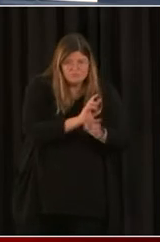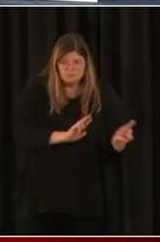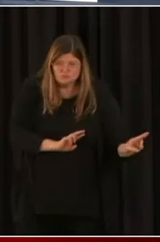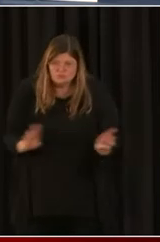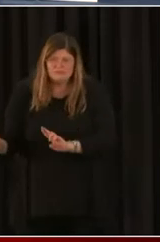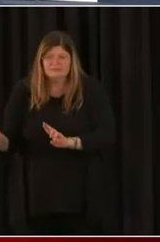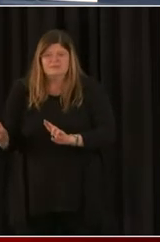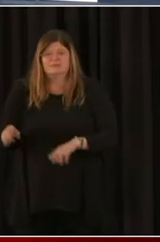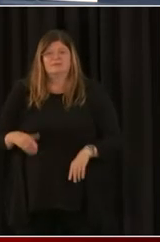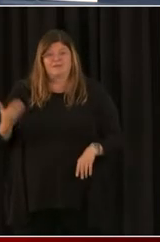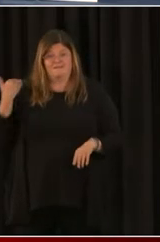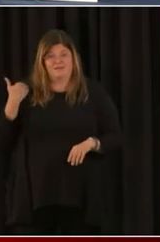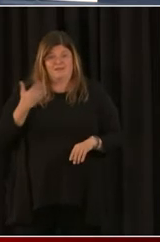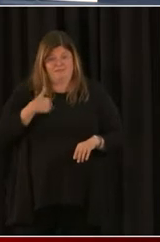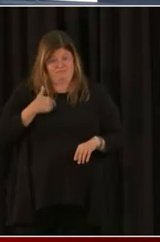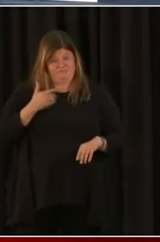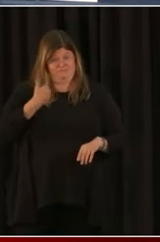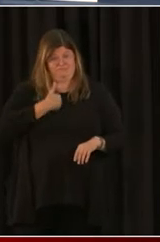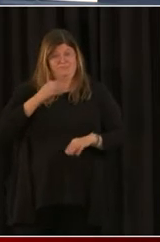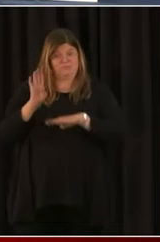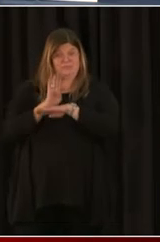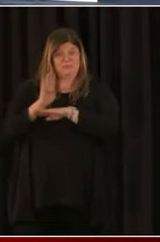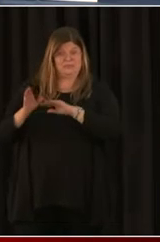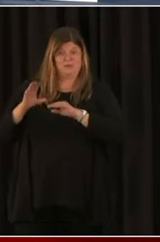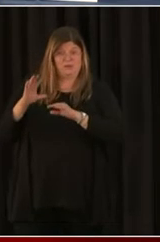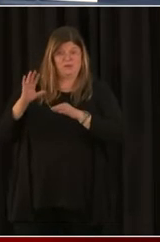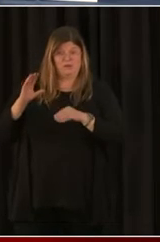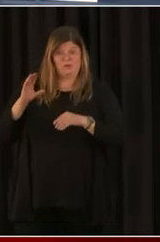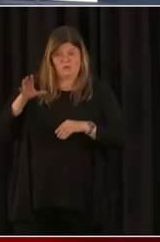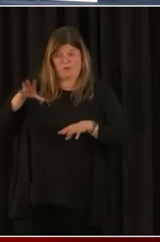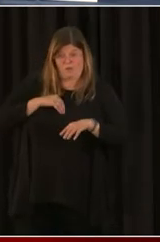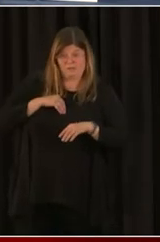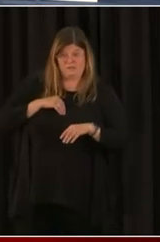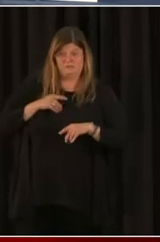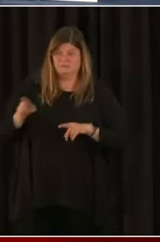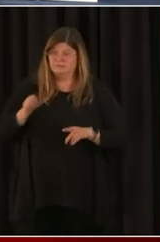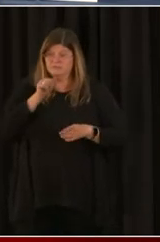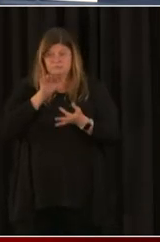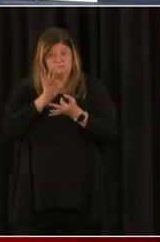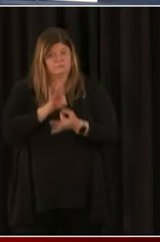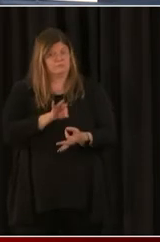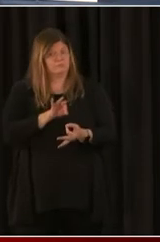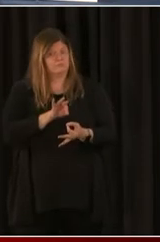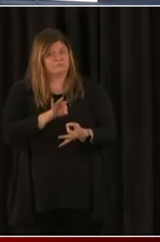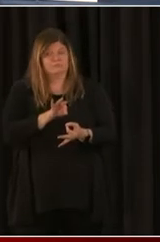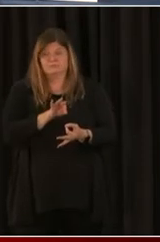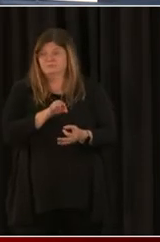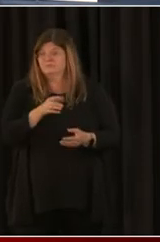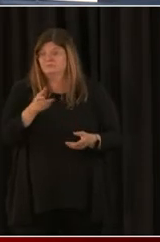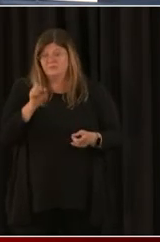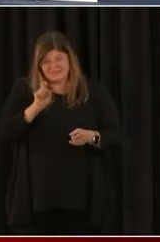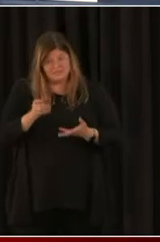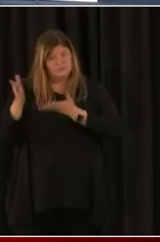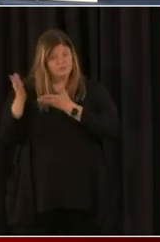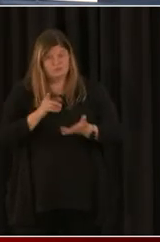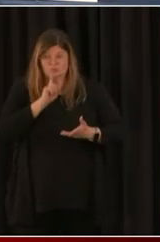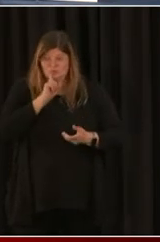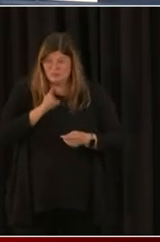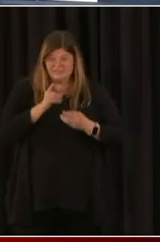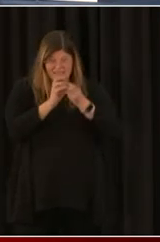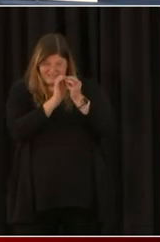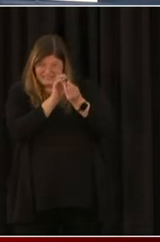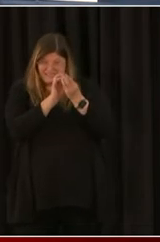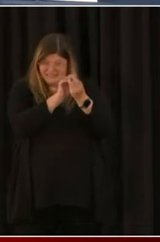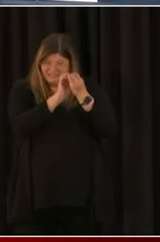and I ran it the real way, not the perfect way. So just bring us your real self and we can work with you from there. Our chambers